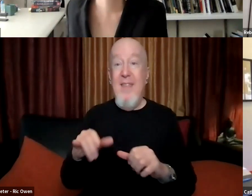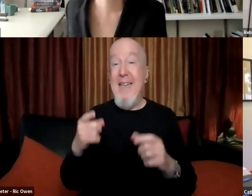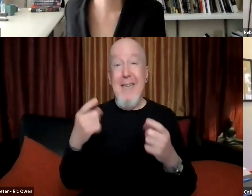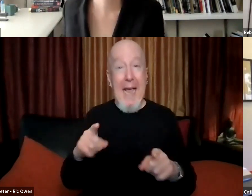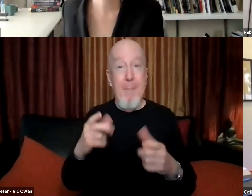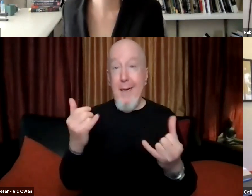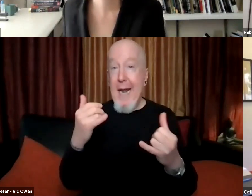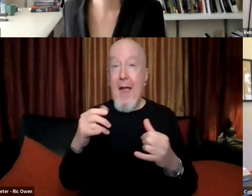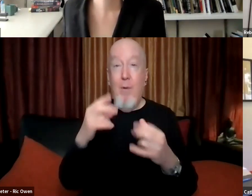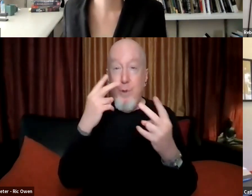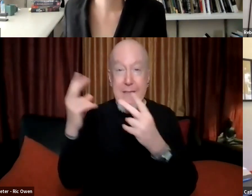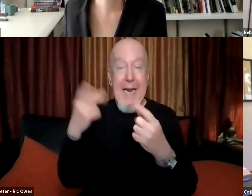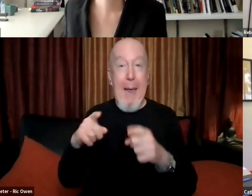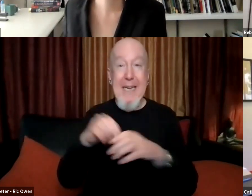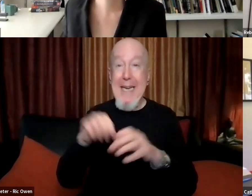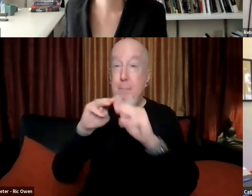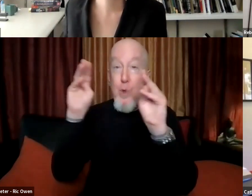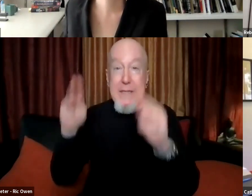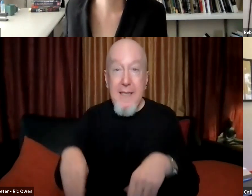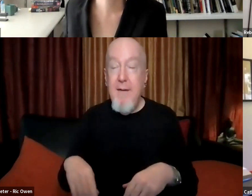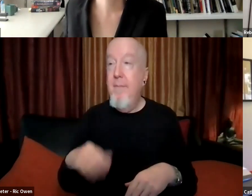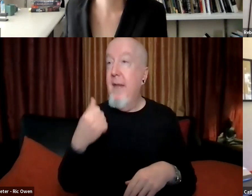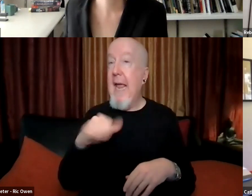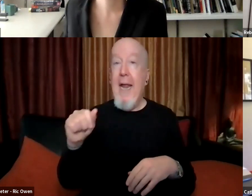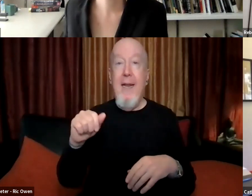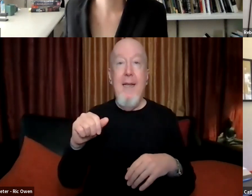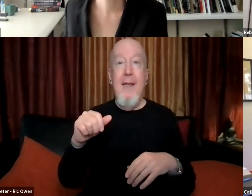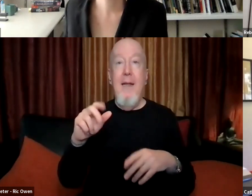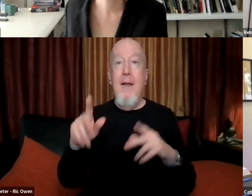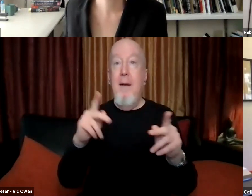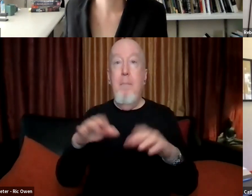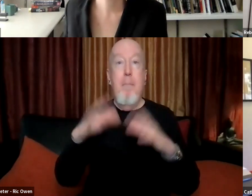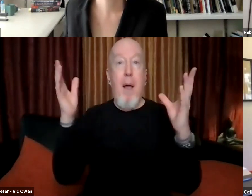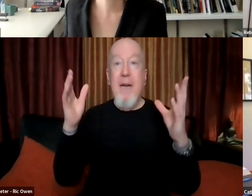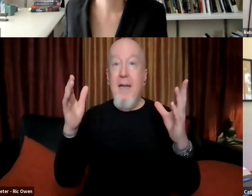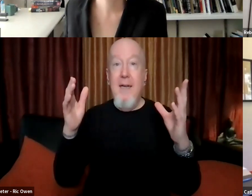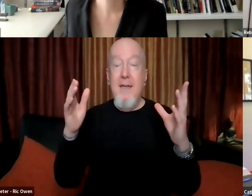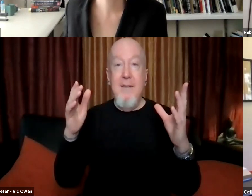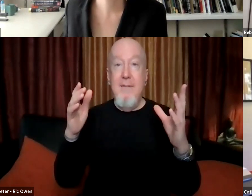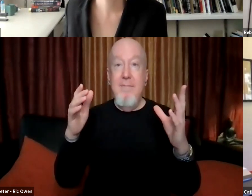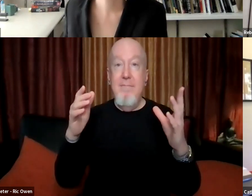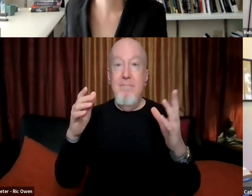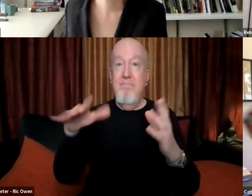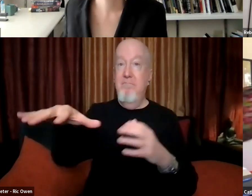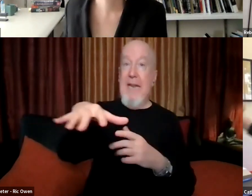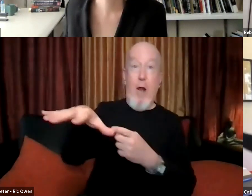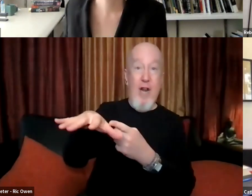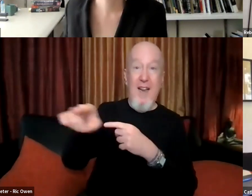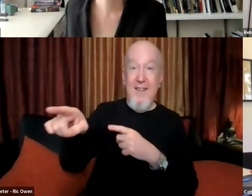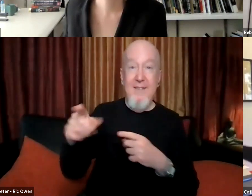and any kind of public arena where it's clear that